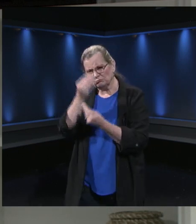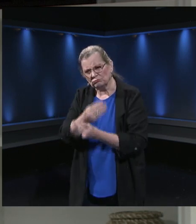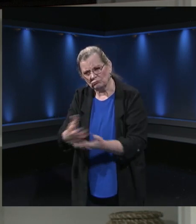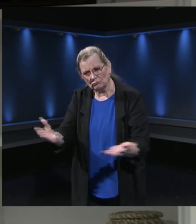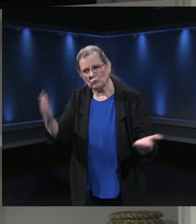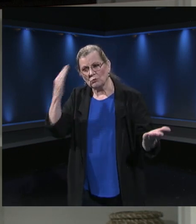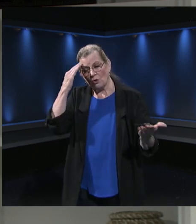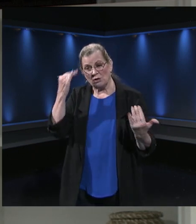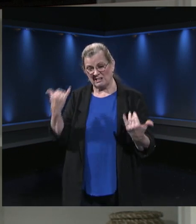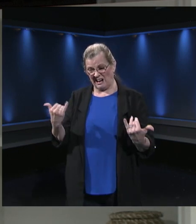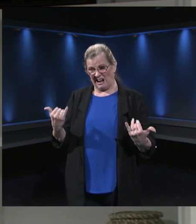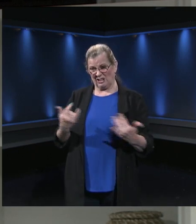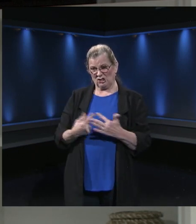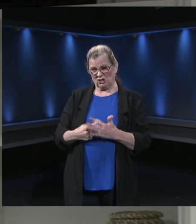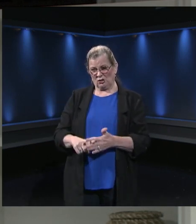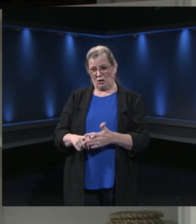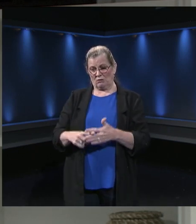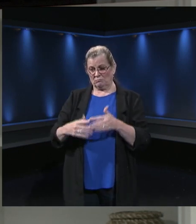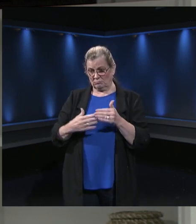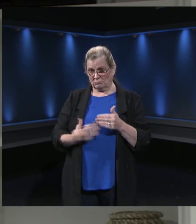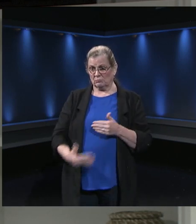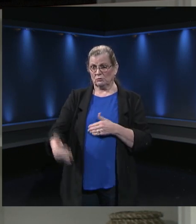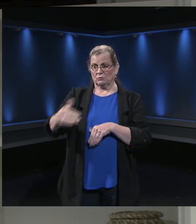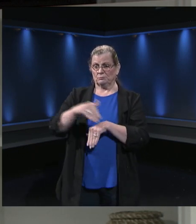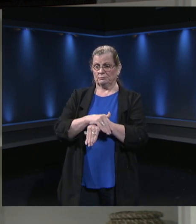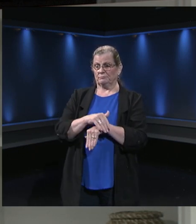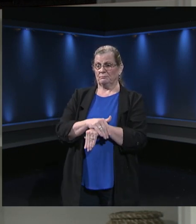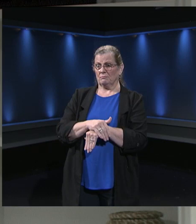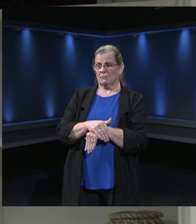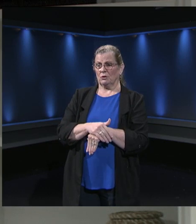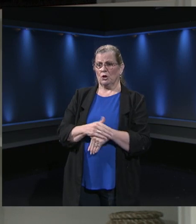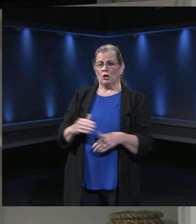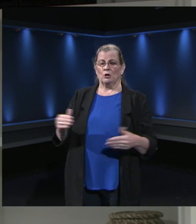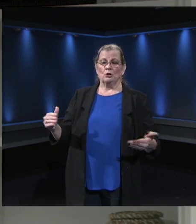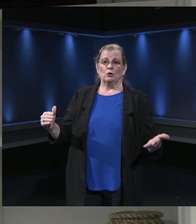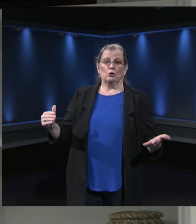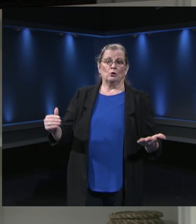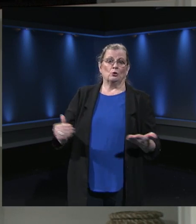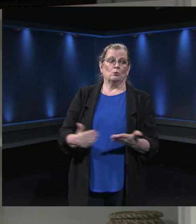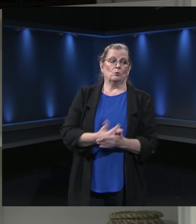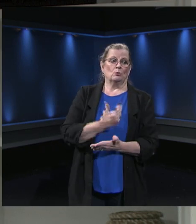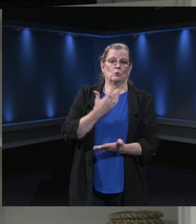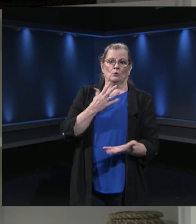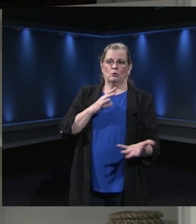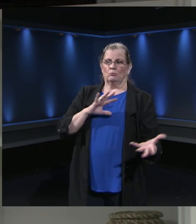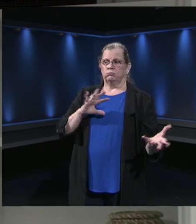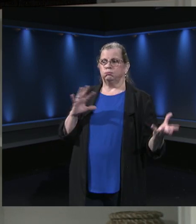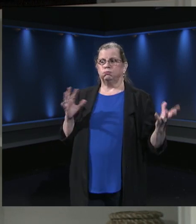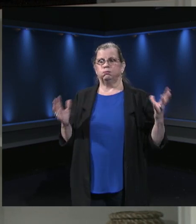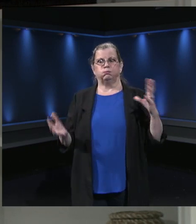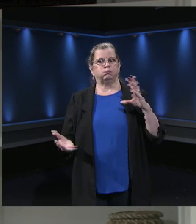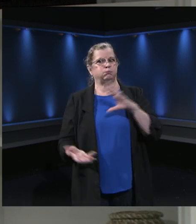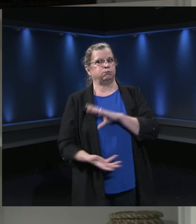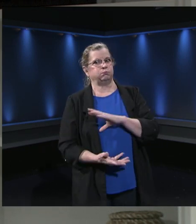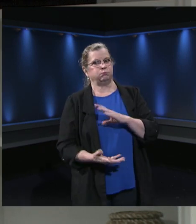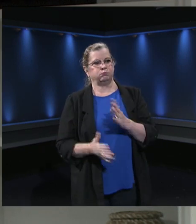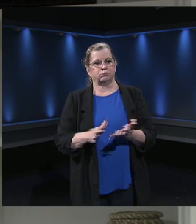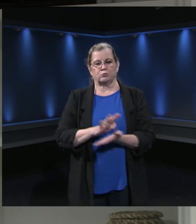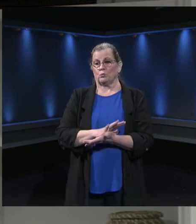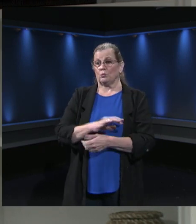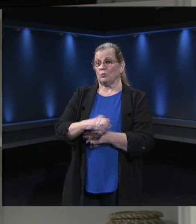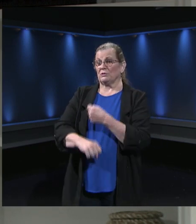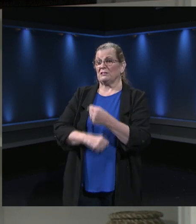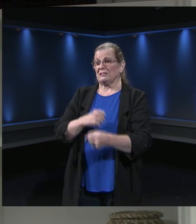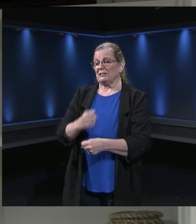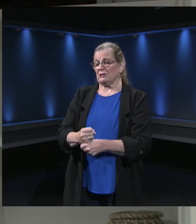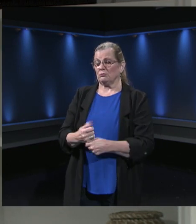acknowledge that we are in an unprecedented time. We are opening a school year unlike any other school year